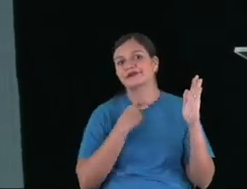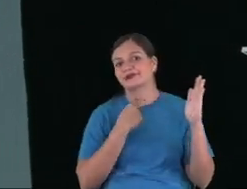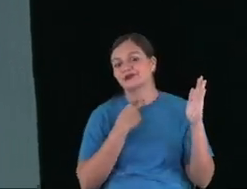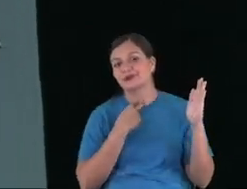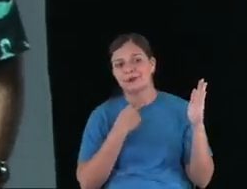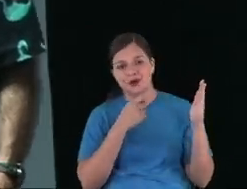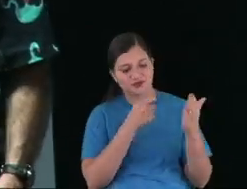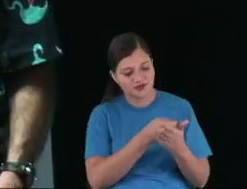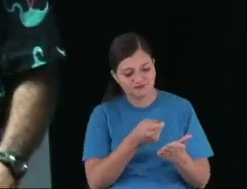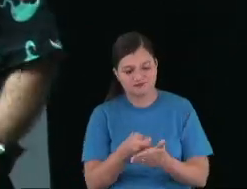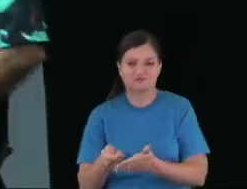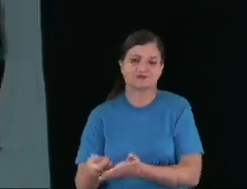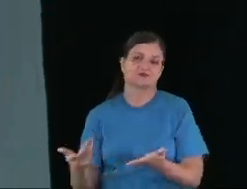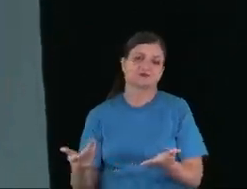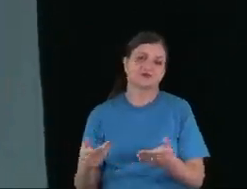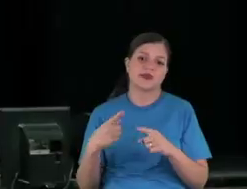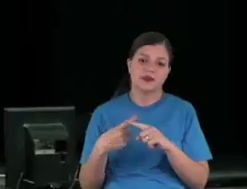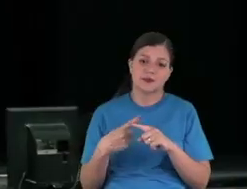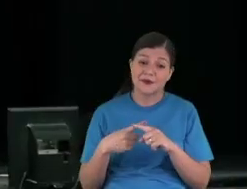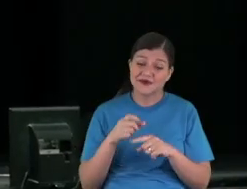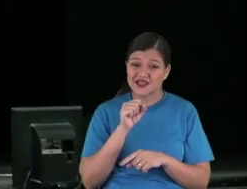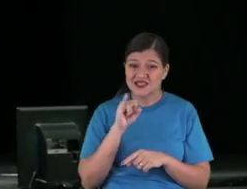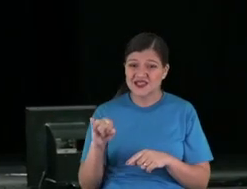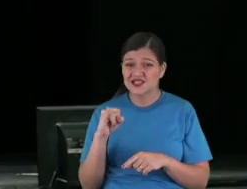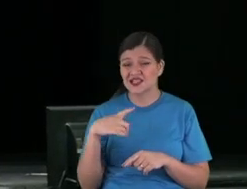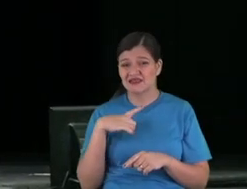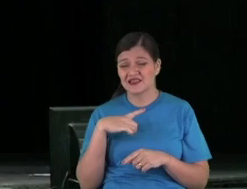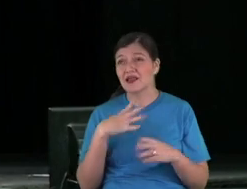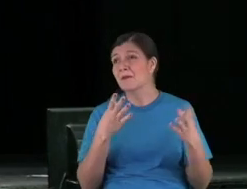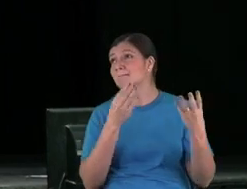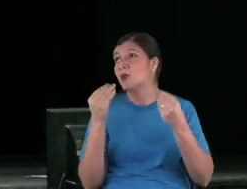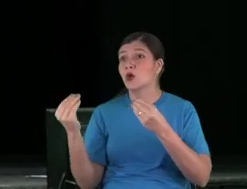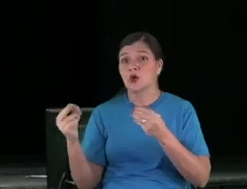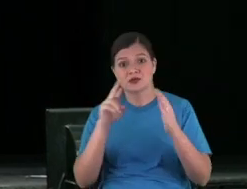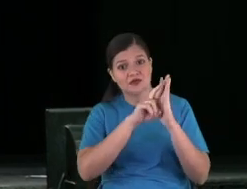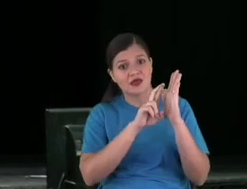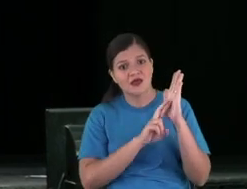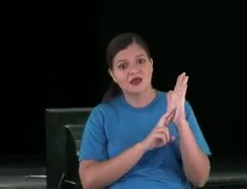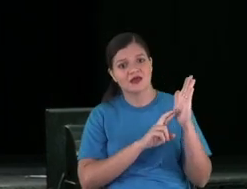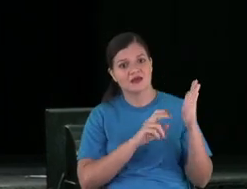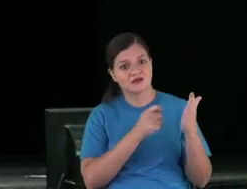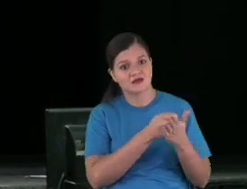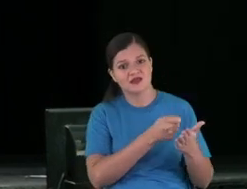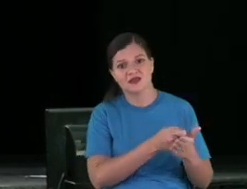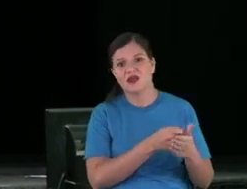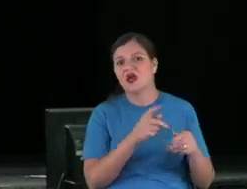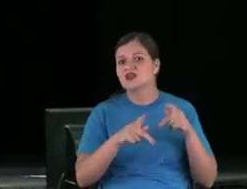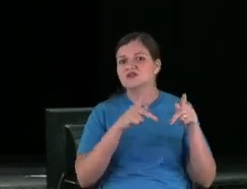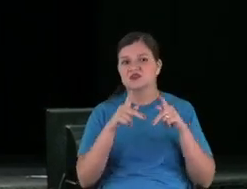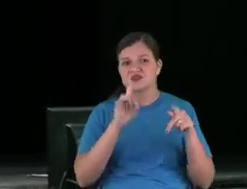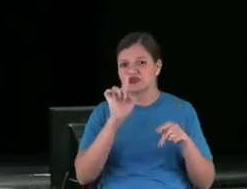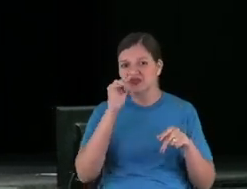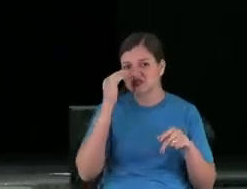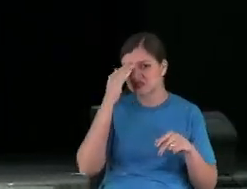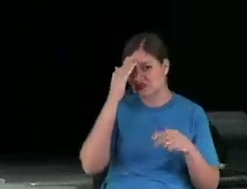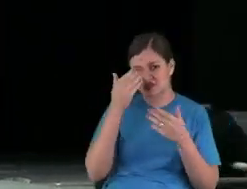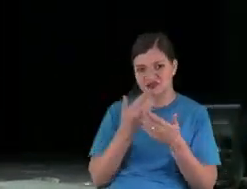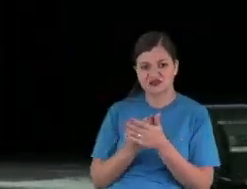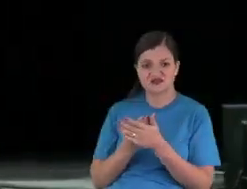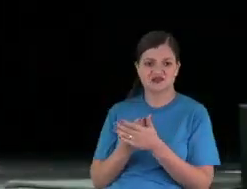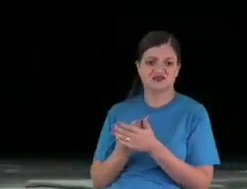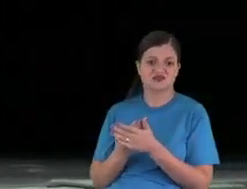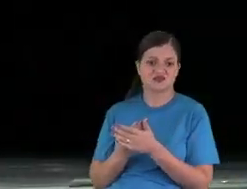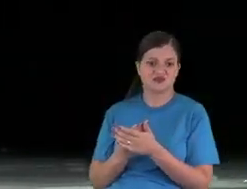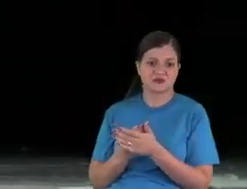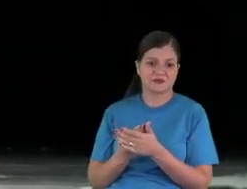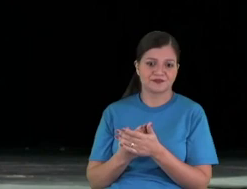have this feedback. Because if you have a lot of rules, no one take you or like